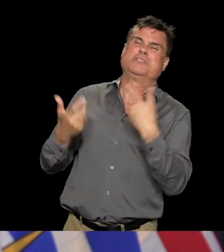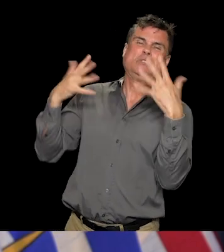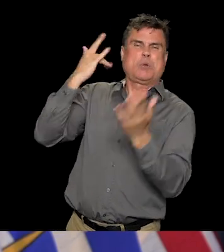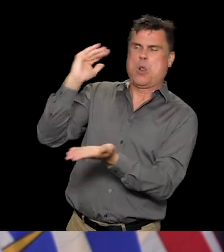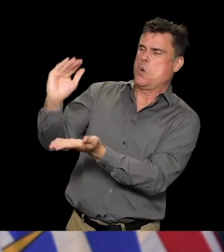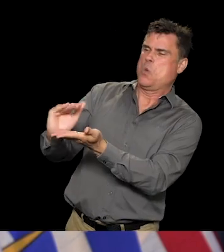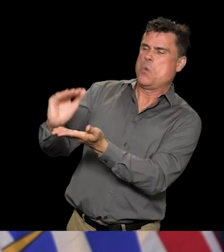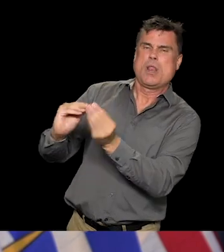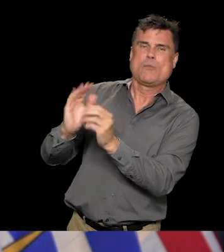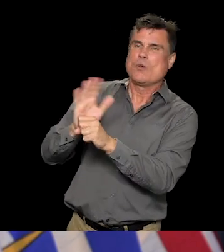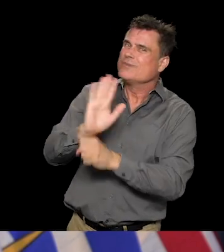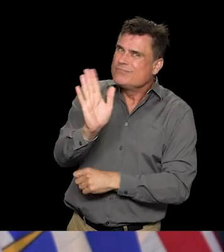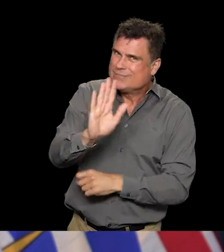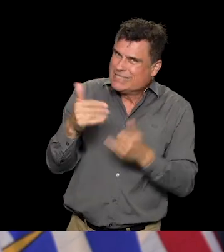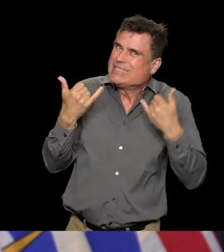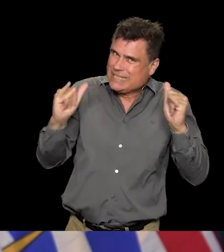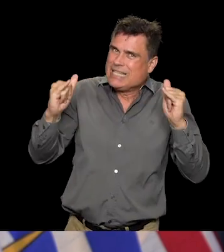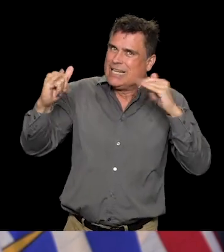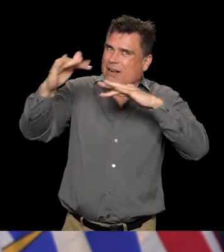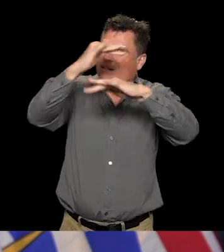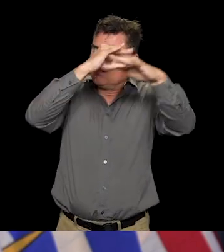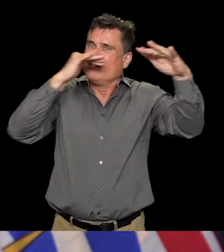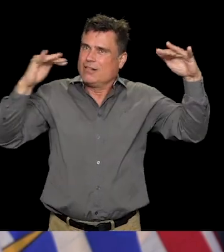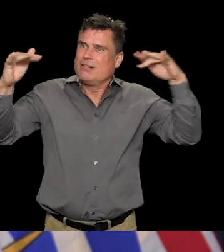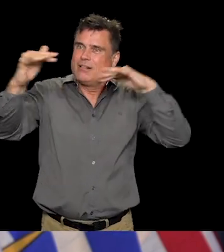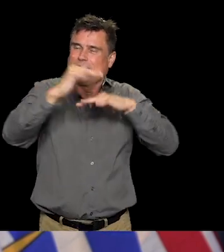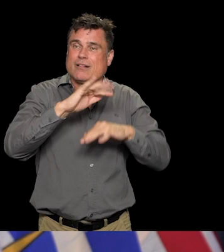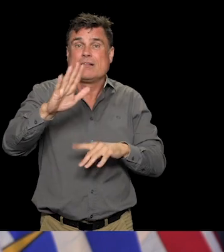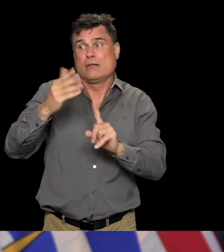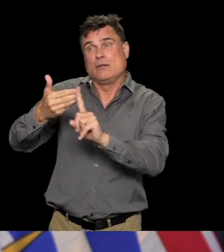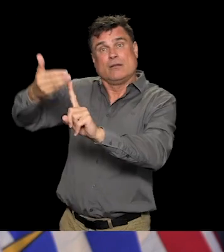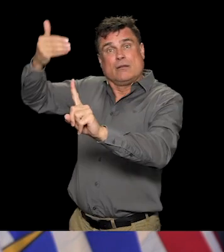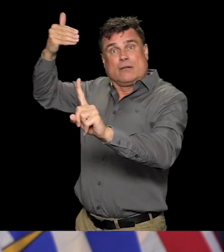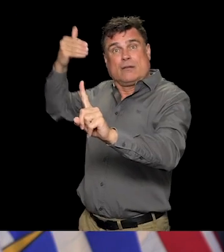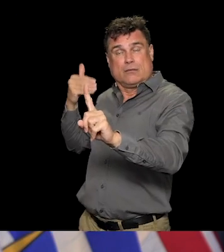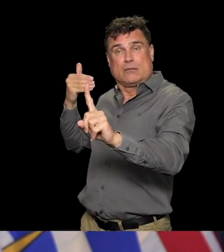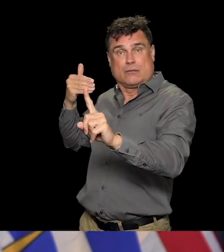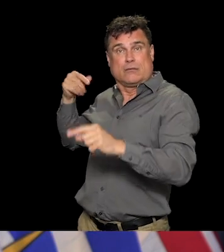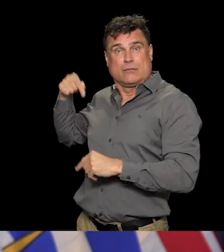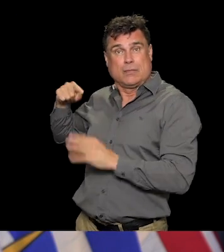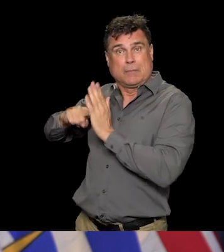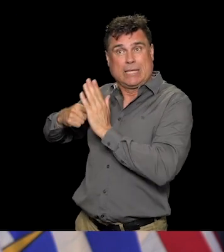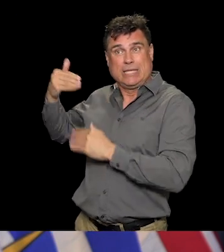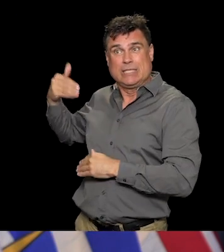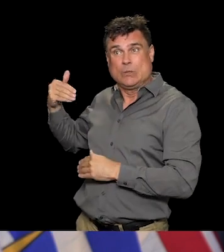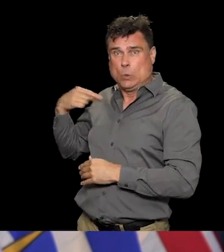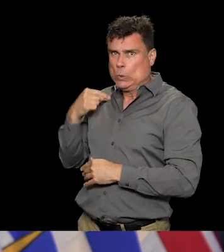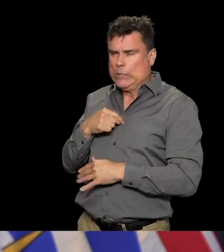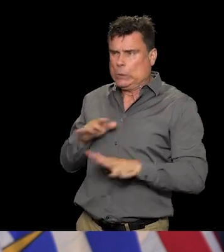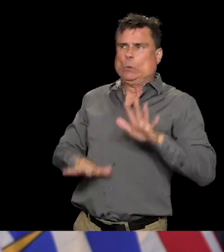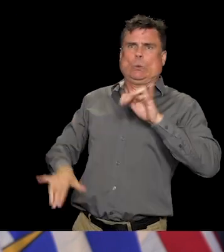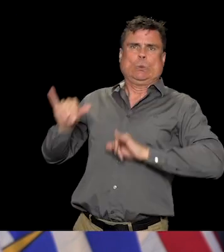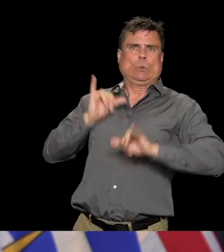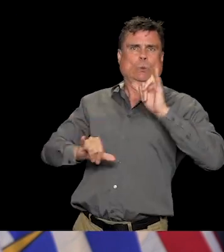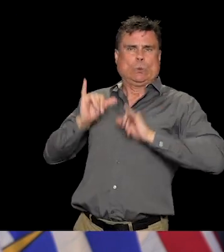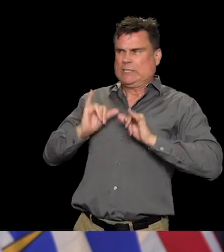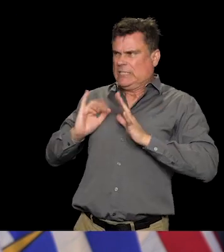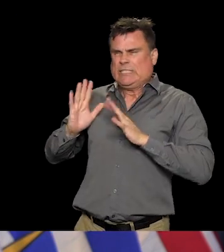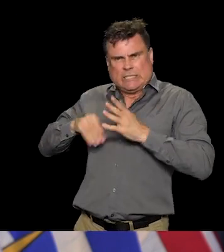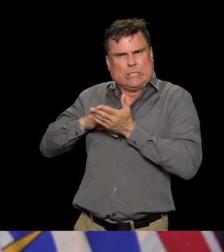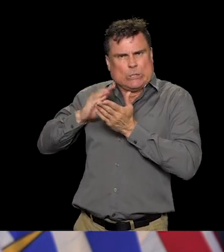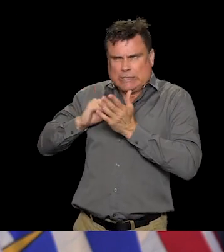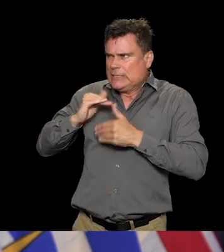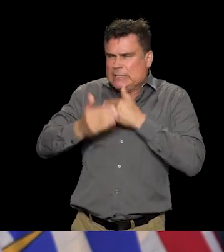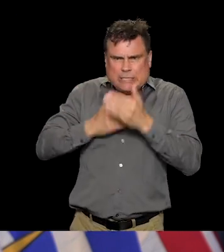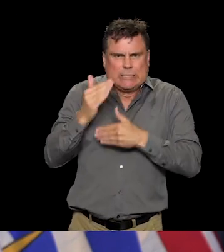started this, we're making it up in a sense as we go based on best evidence that we have from around the world and what others are